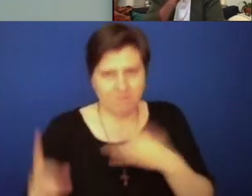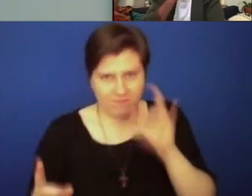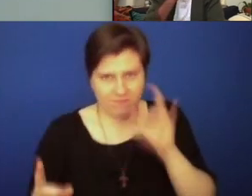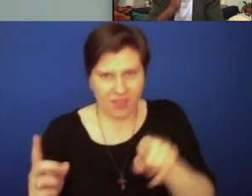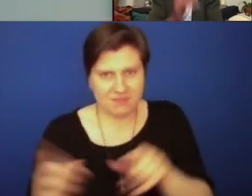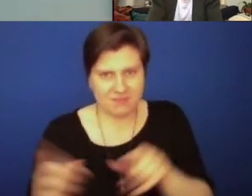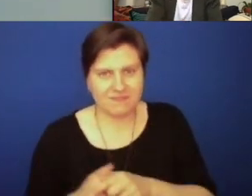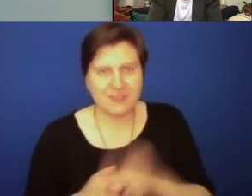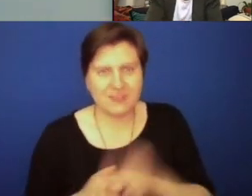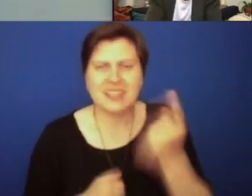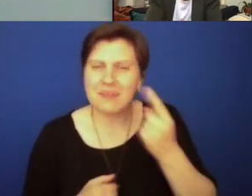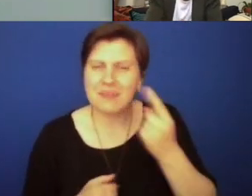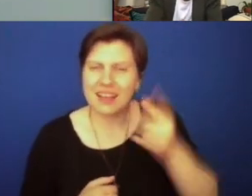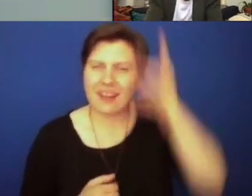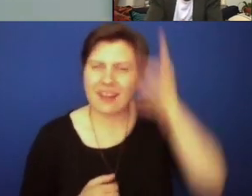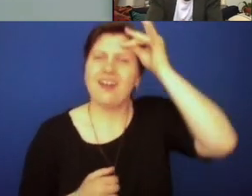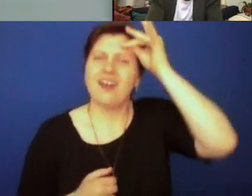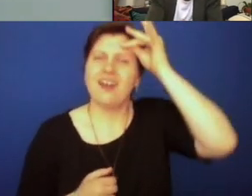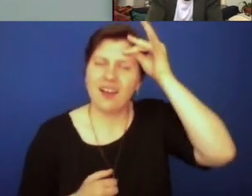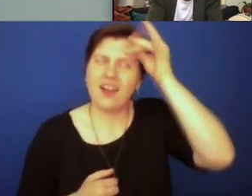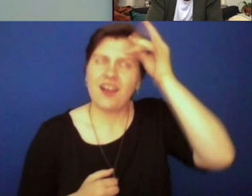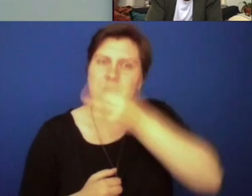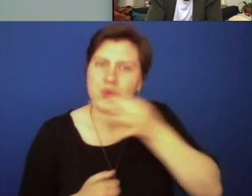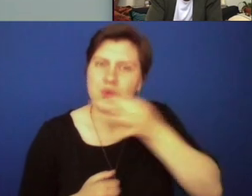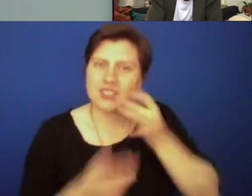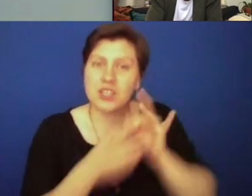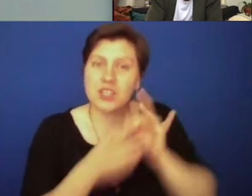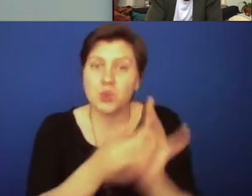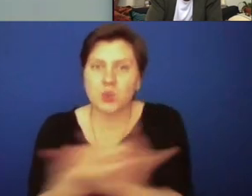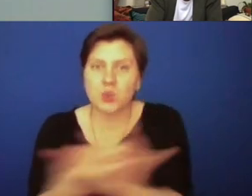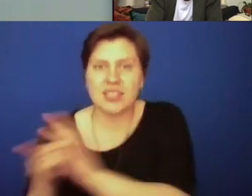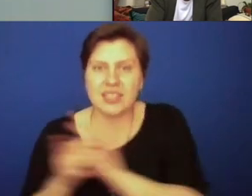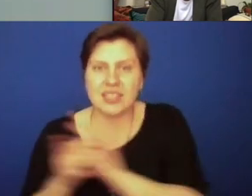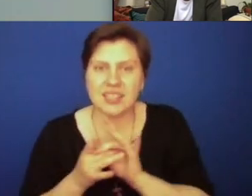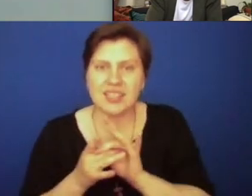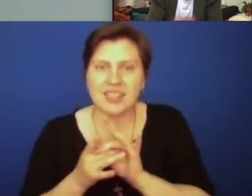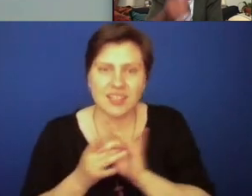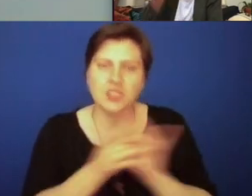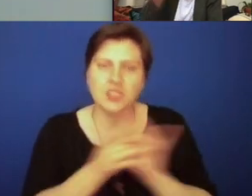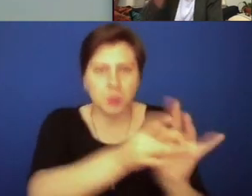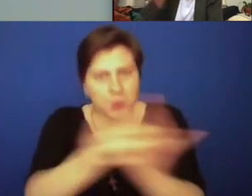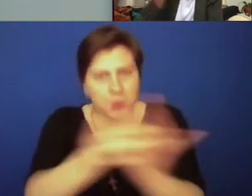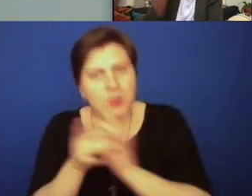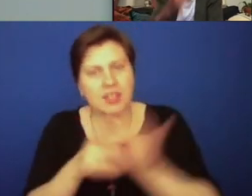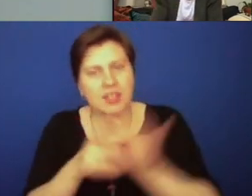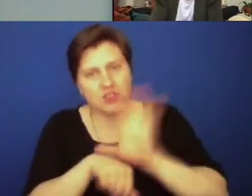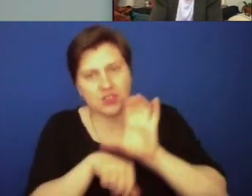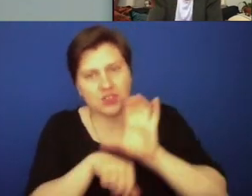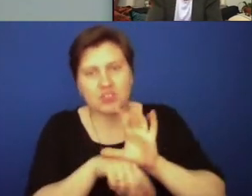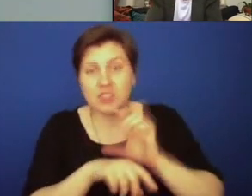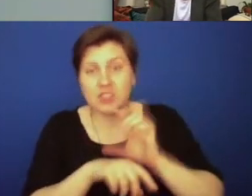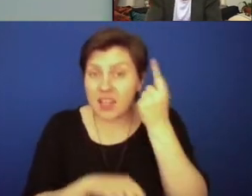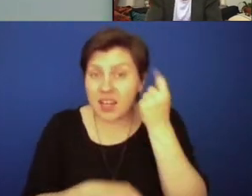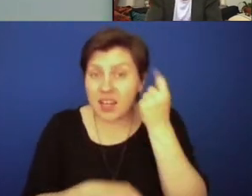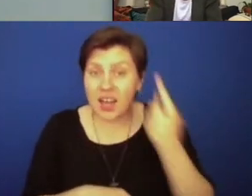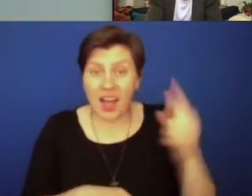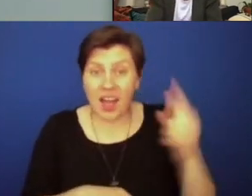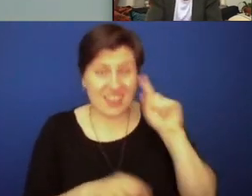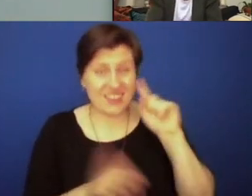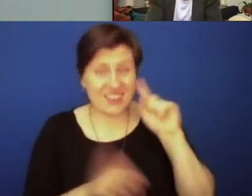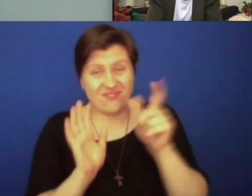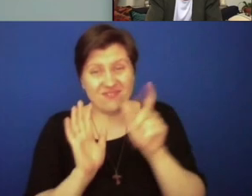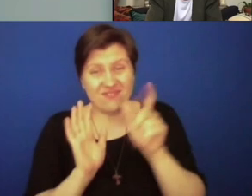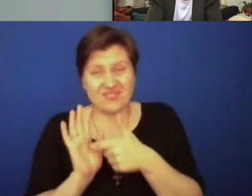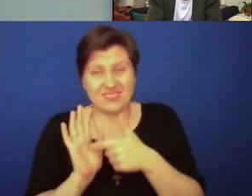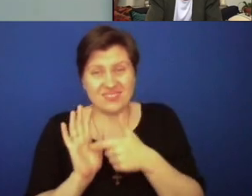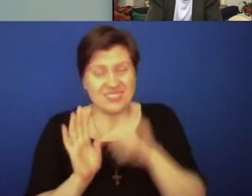One, one thing you said that sticks with me is that the Eucharist is that symbol of unity and the expression of unity in the church. But I think we know we're not